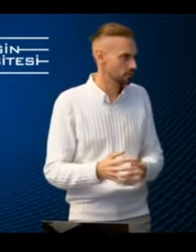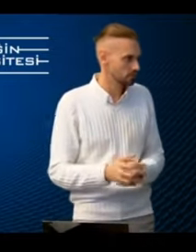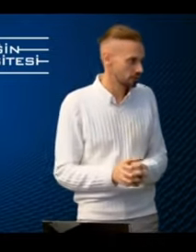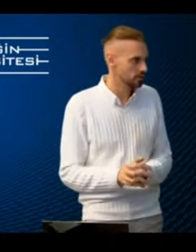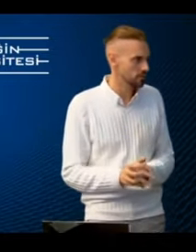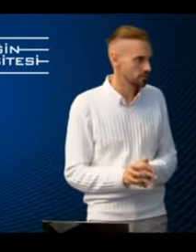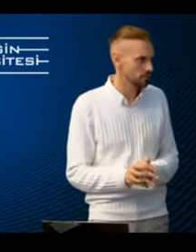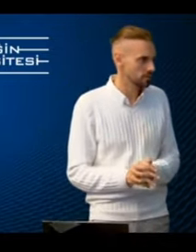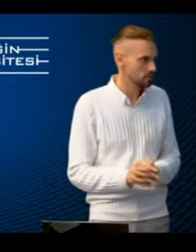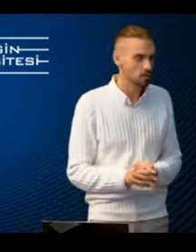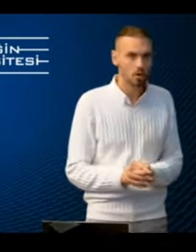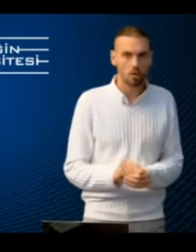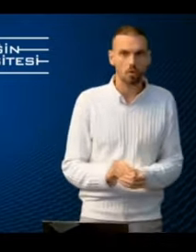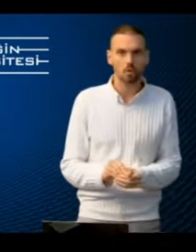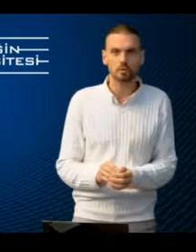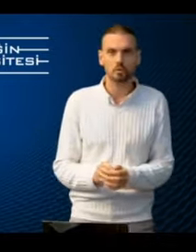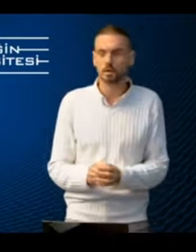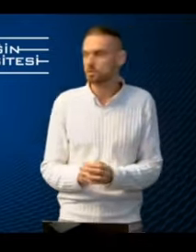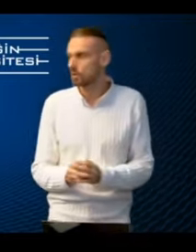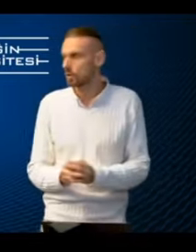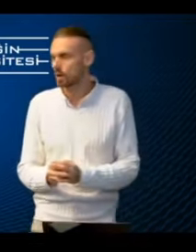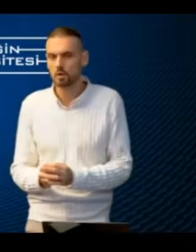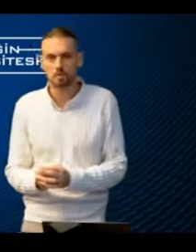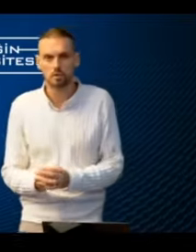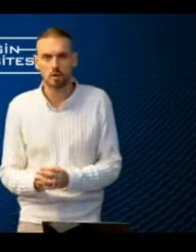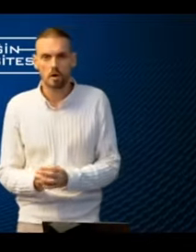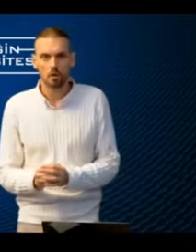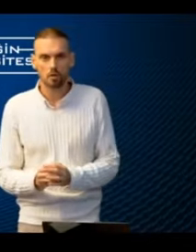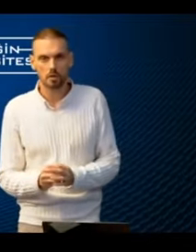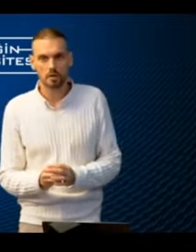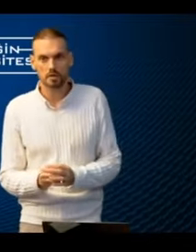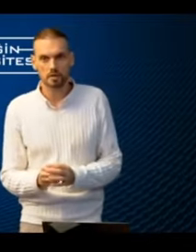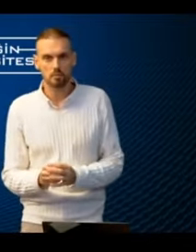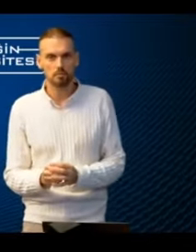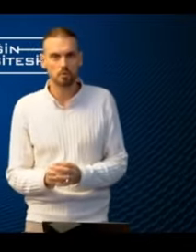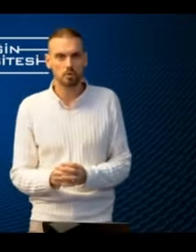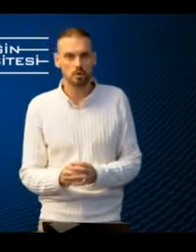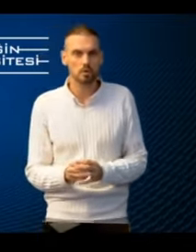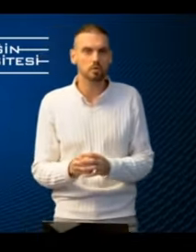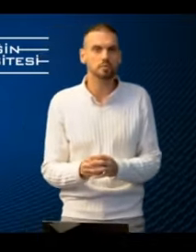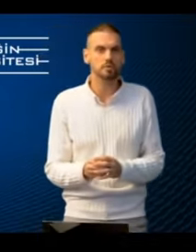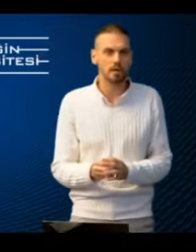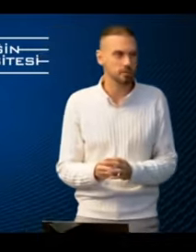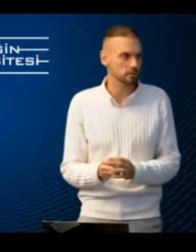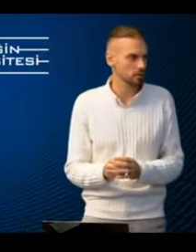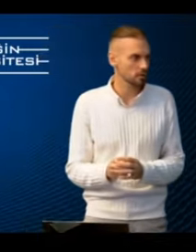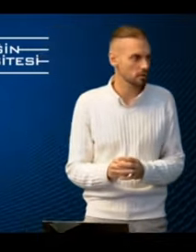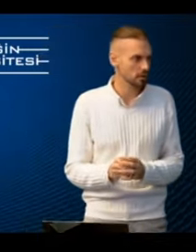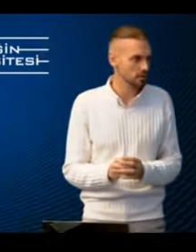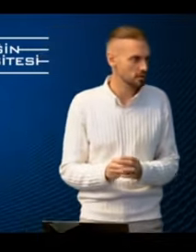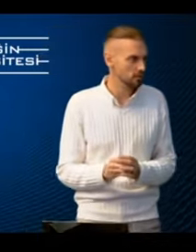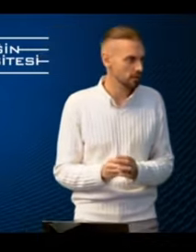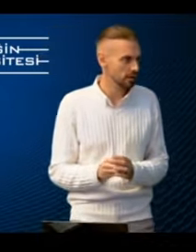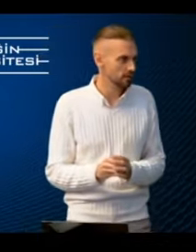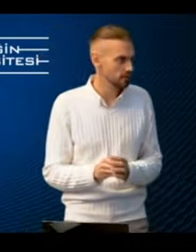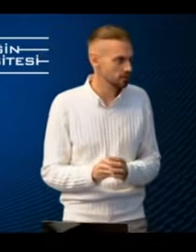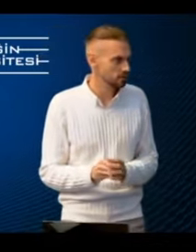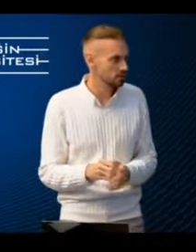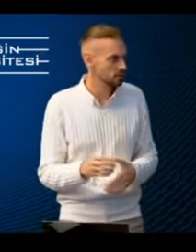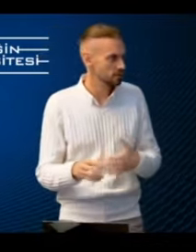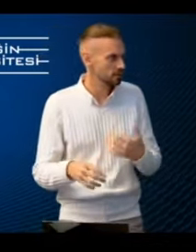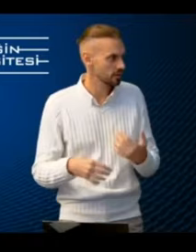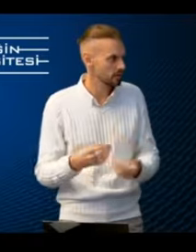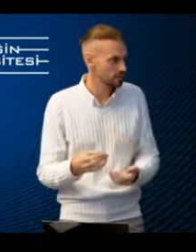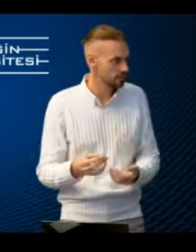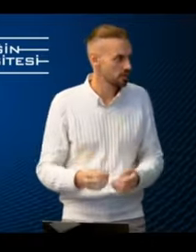our curriculum, you would find that information. Or if you'd like to know how to organize group travel for accessible athletes